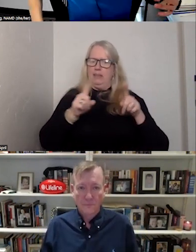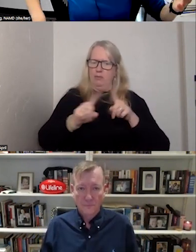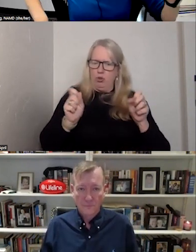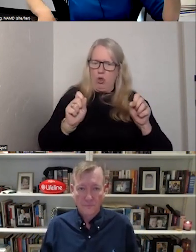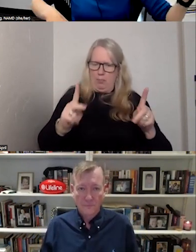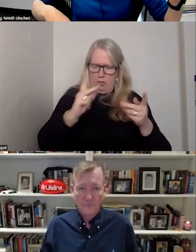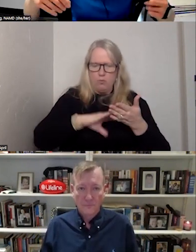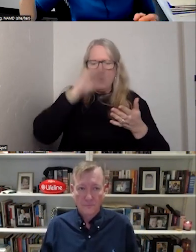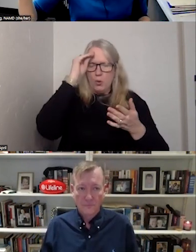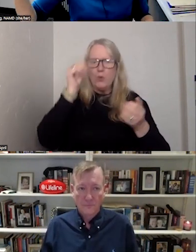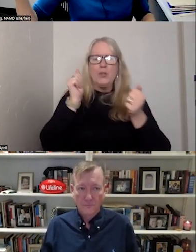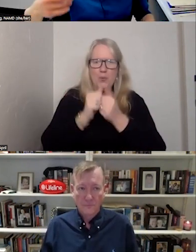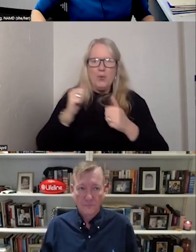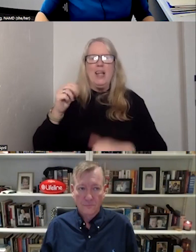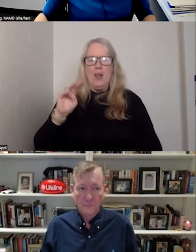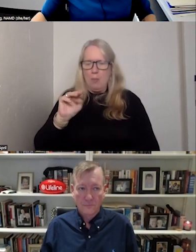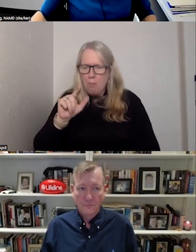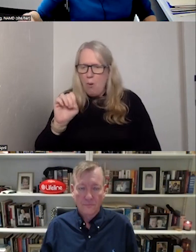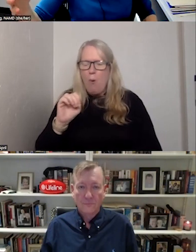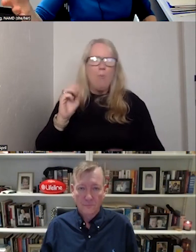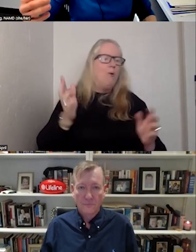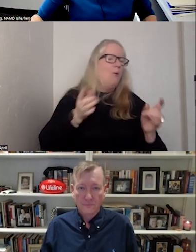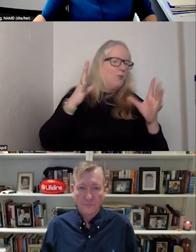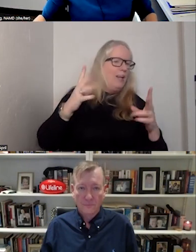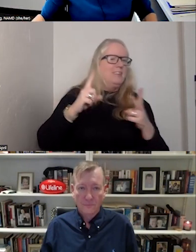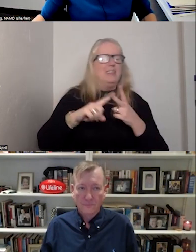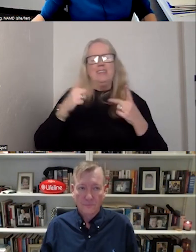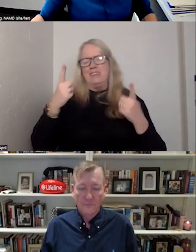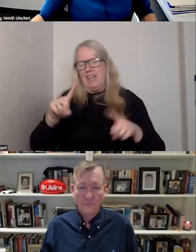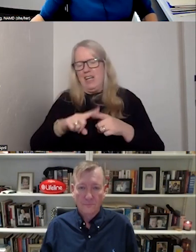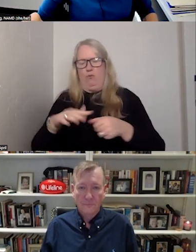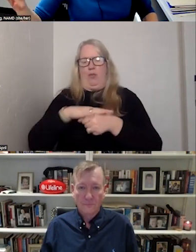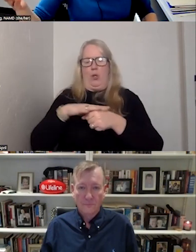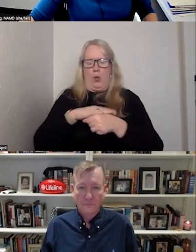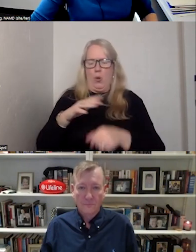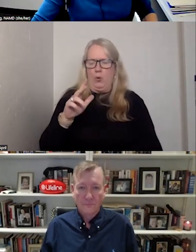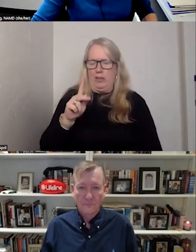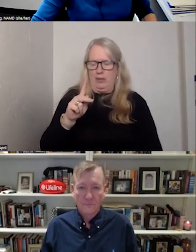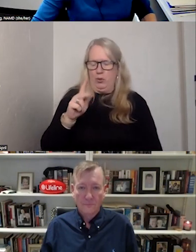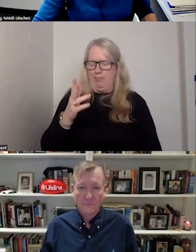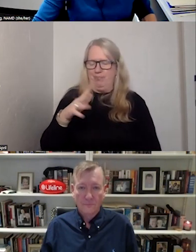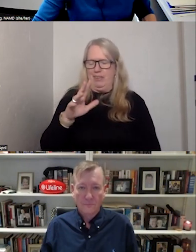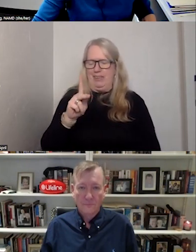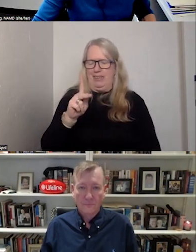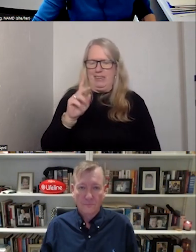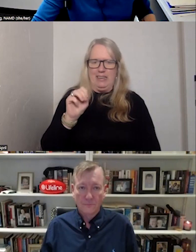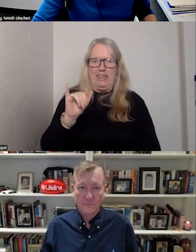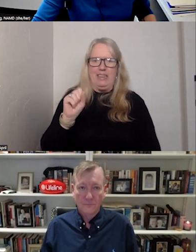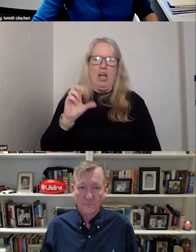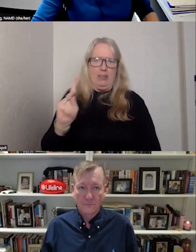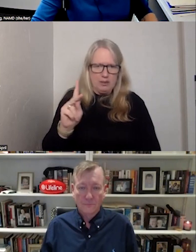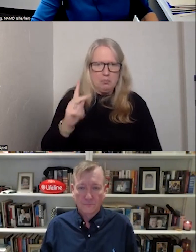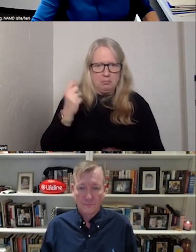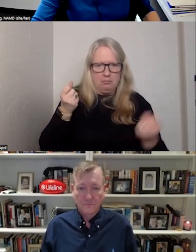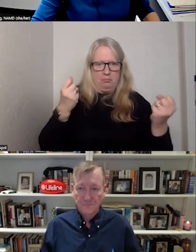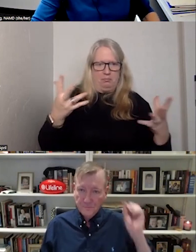learning around mobile crisis and the work you guys have done on Lifeline and mobile kiosks or the kiosks. So really lots of